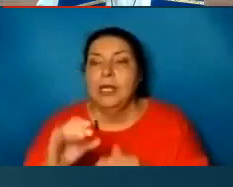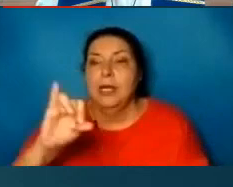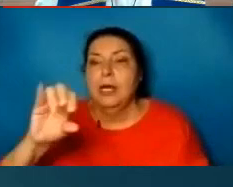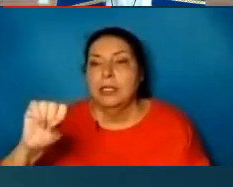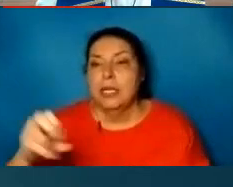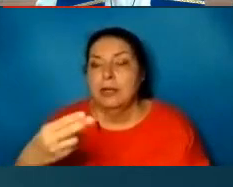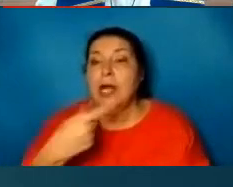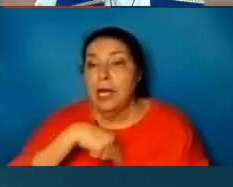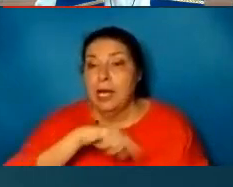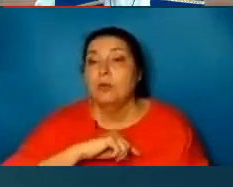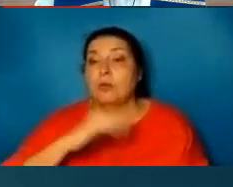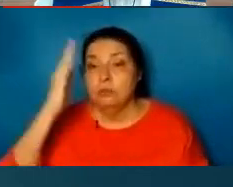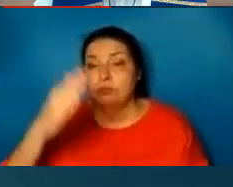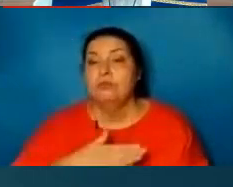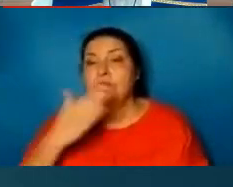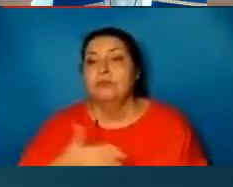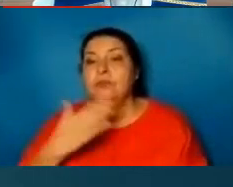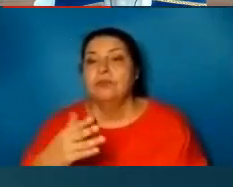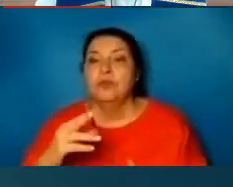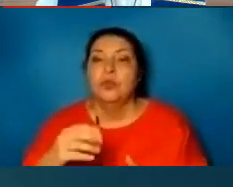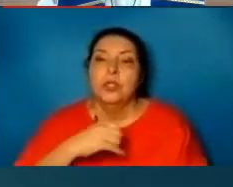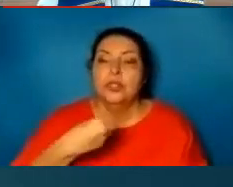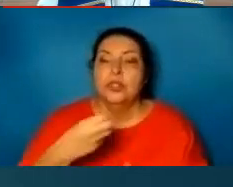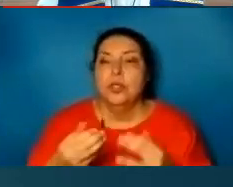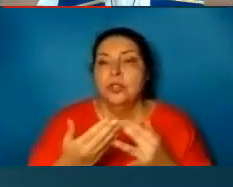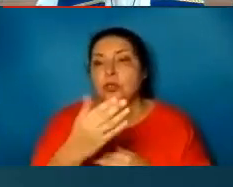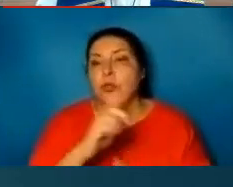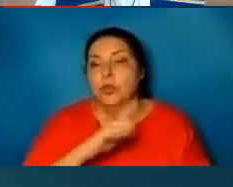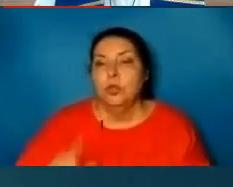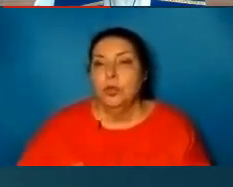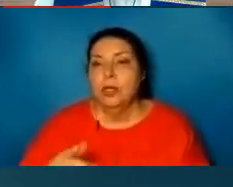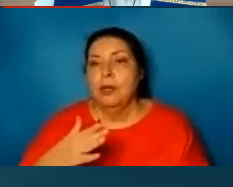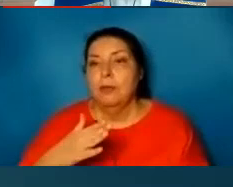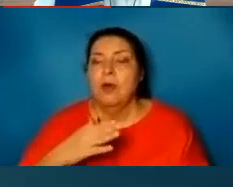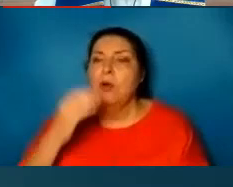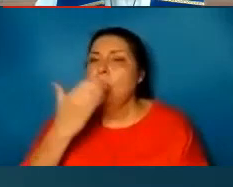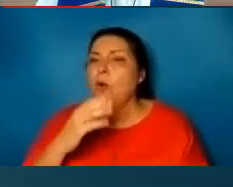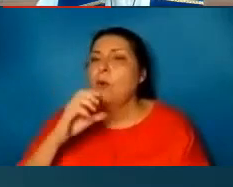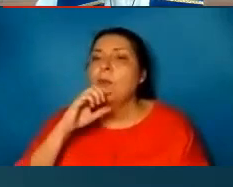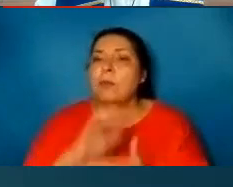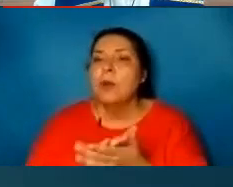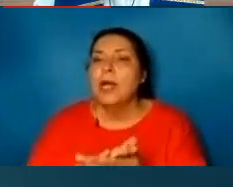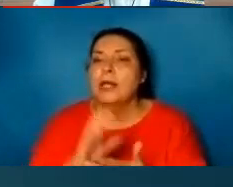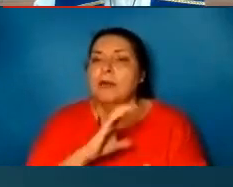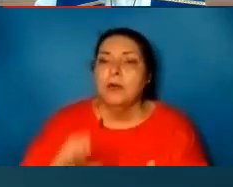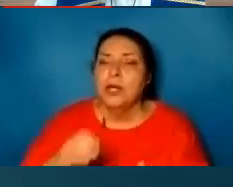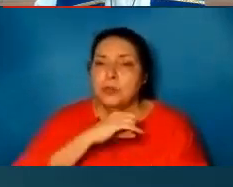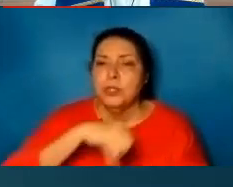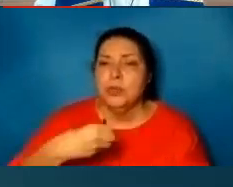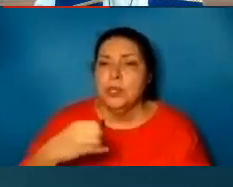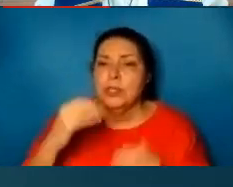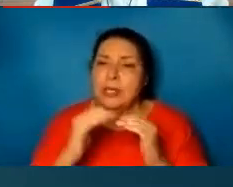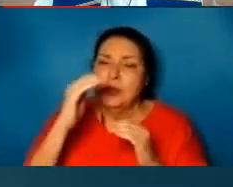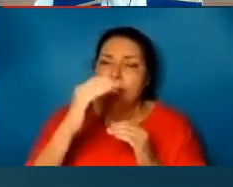Lord. My soul shall exult in my God. O bride of Christ, rejoice. Exult.